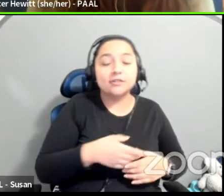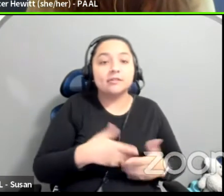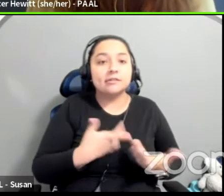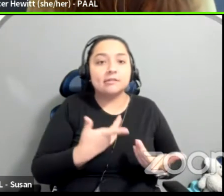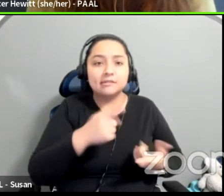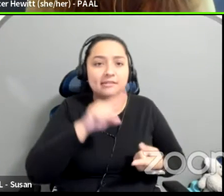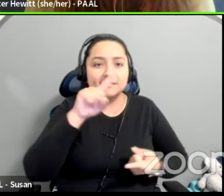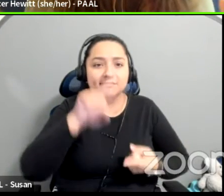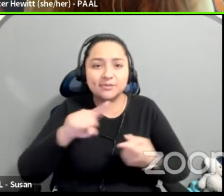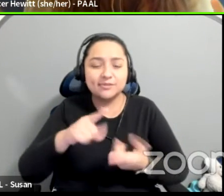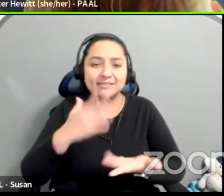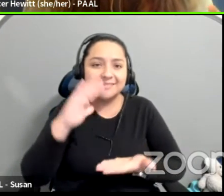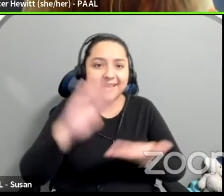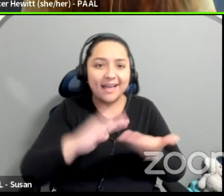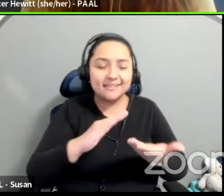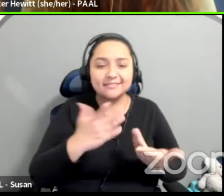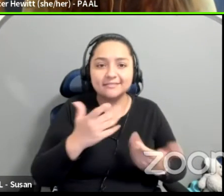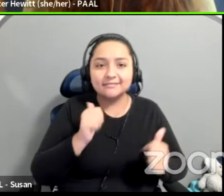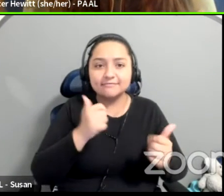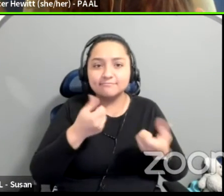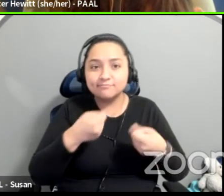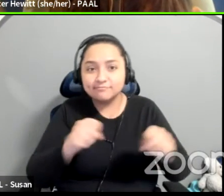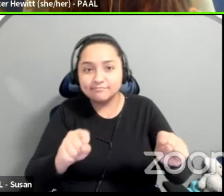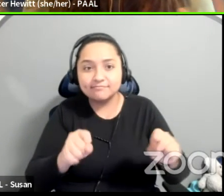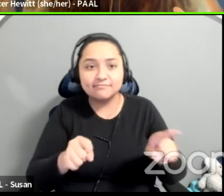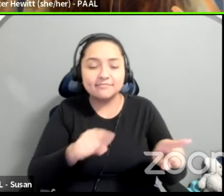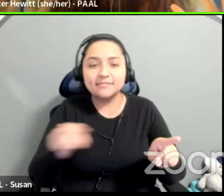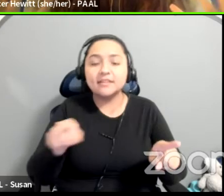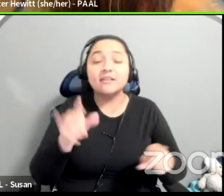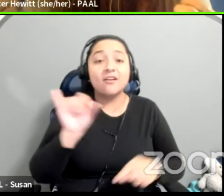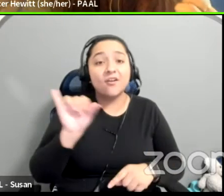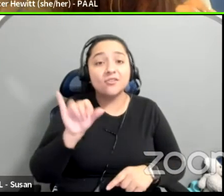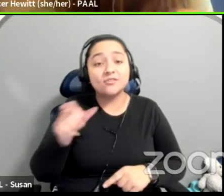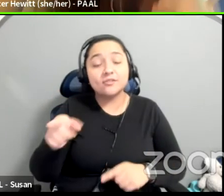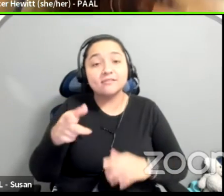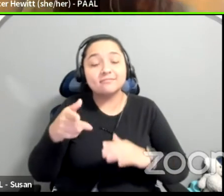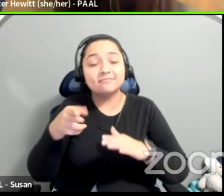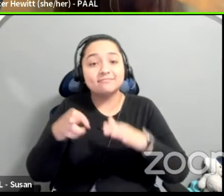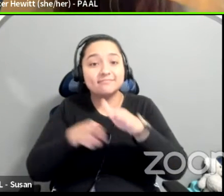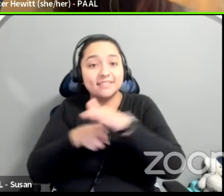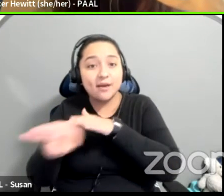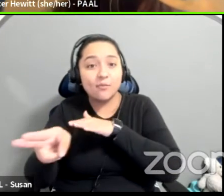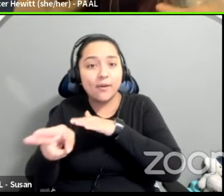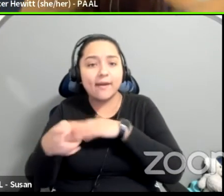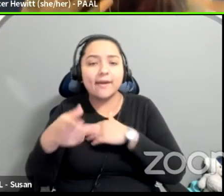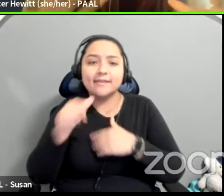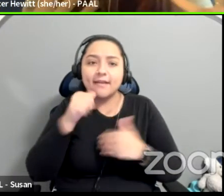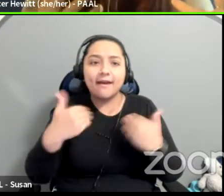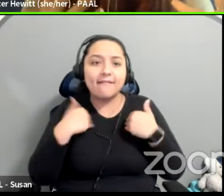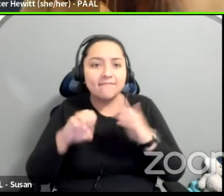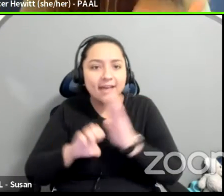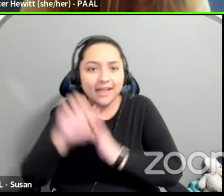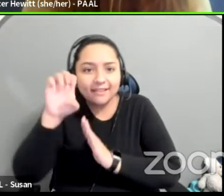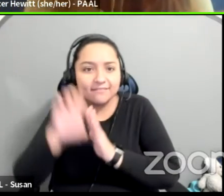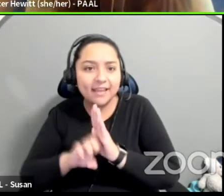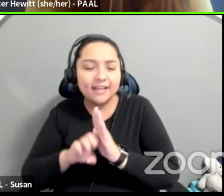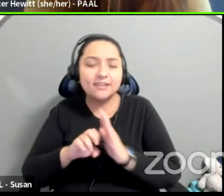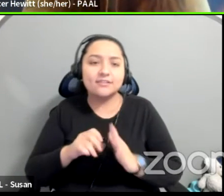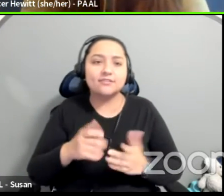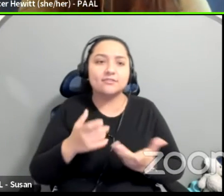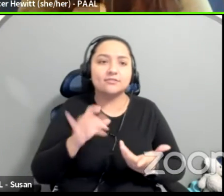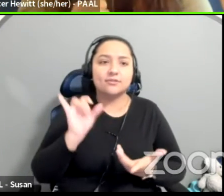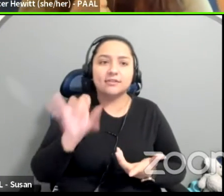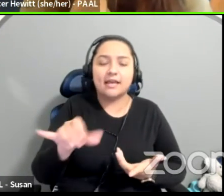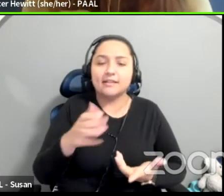there are fewer than 30% of the subways have elevators. And so that was like my revelation for the intersection with the disability community that came